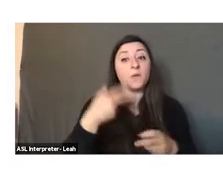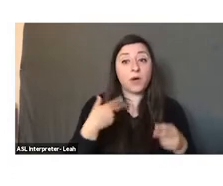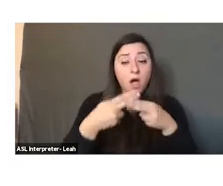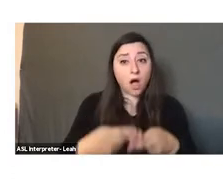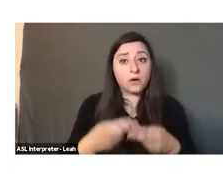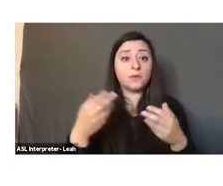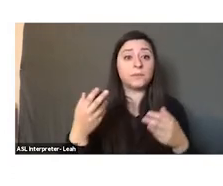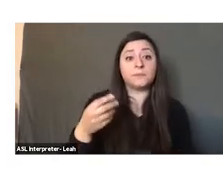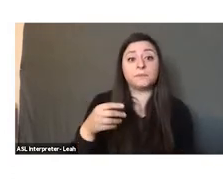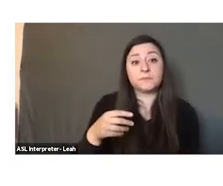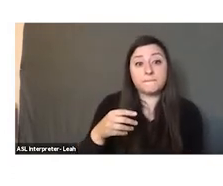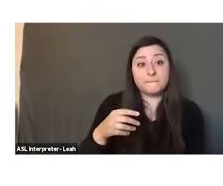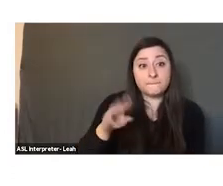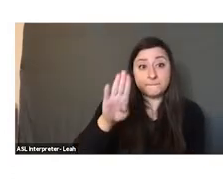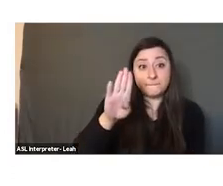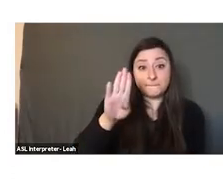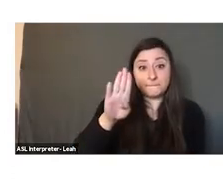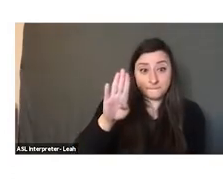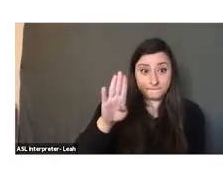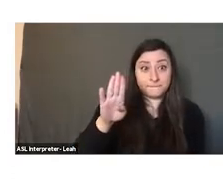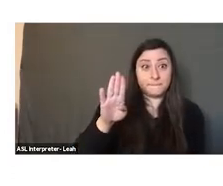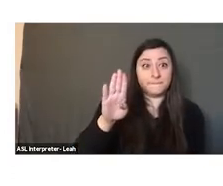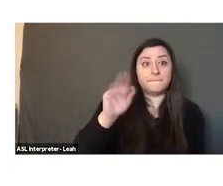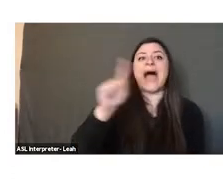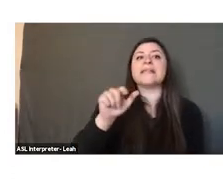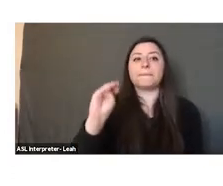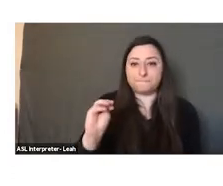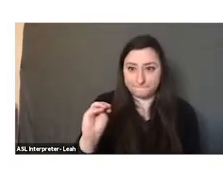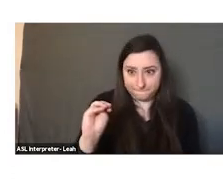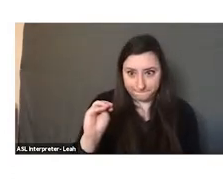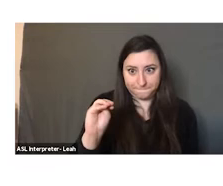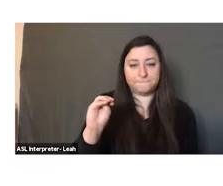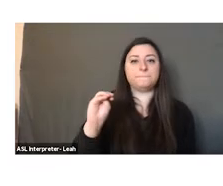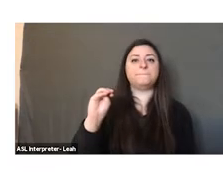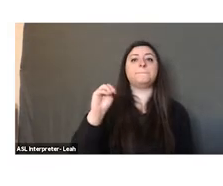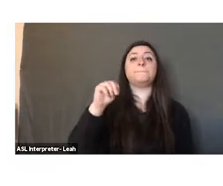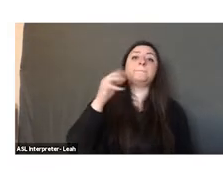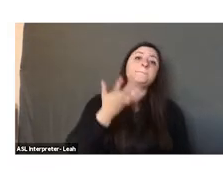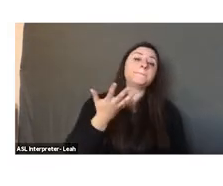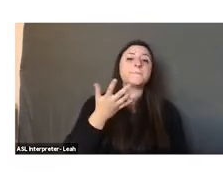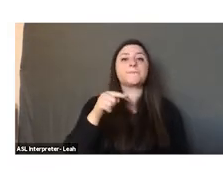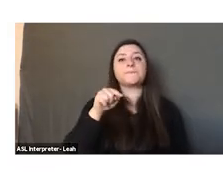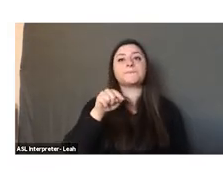Bazmawart. So in a lot of classical